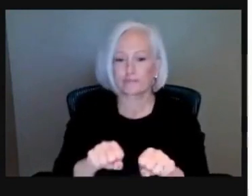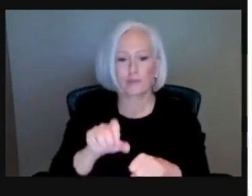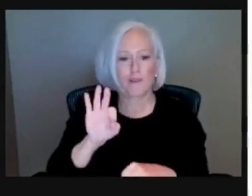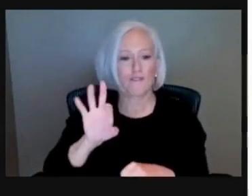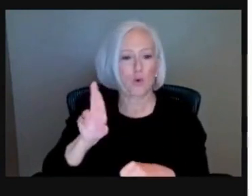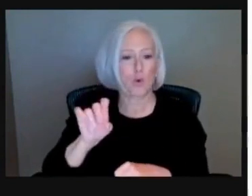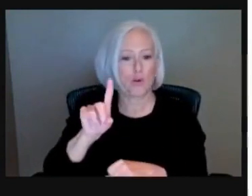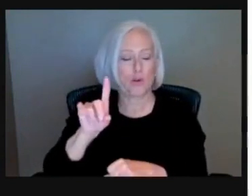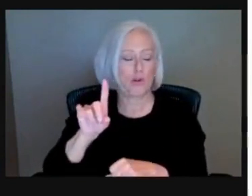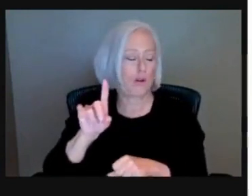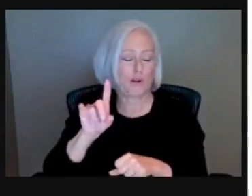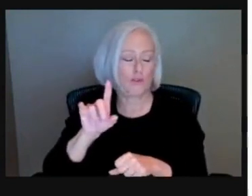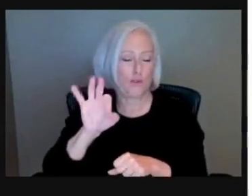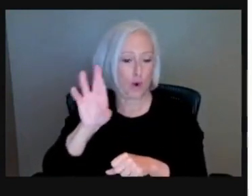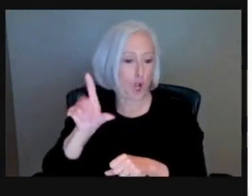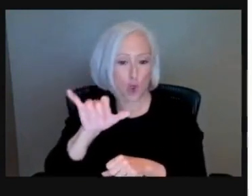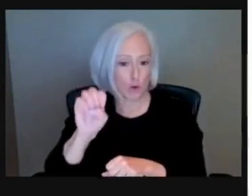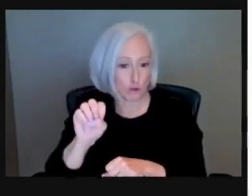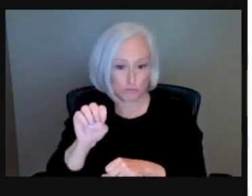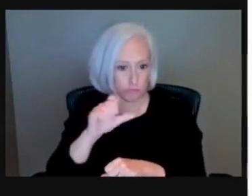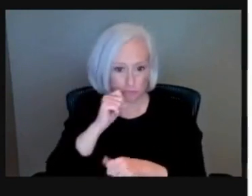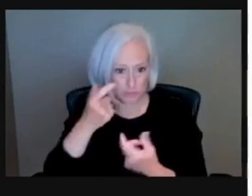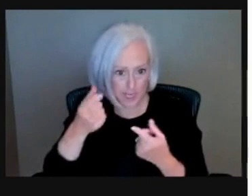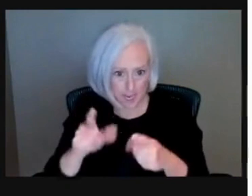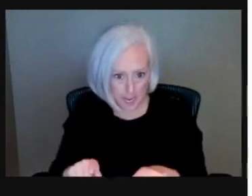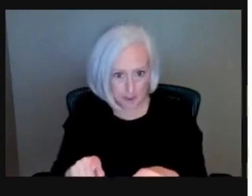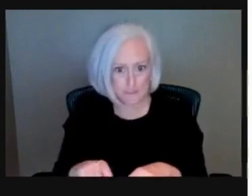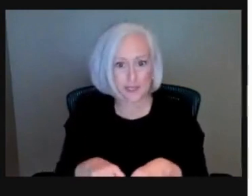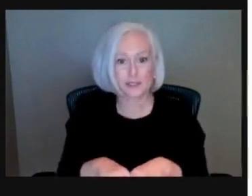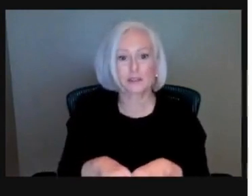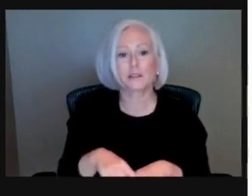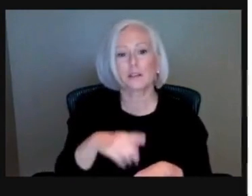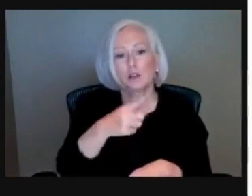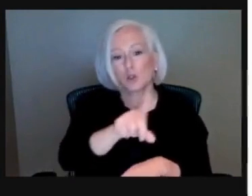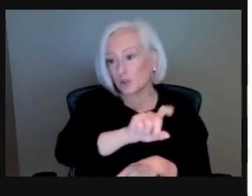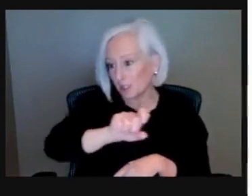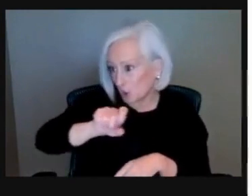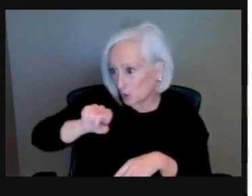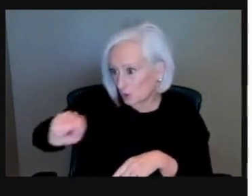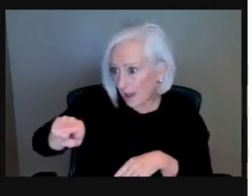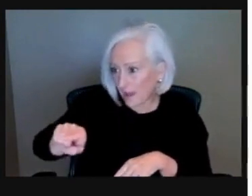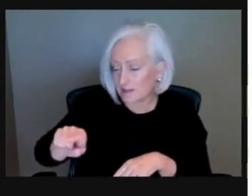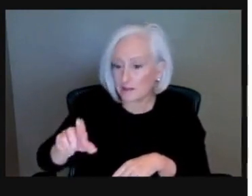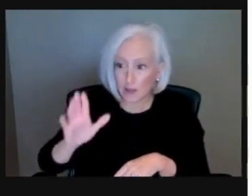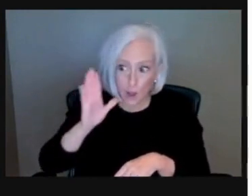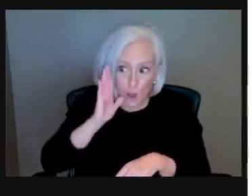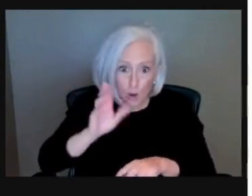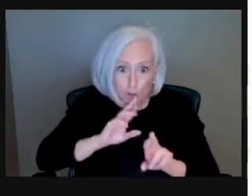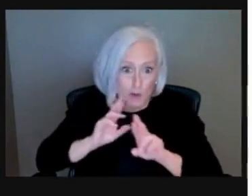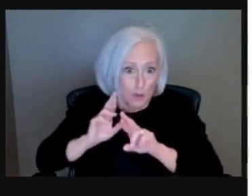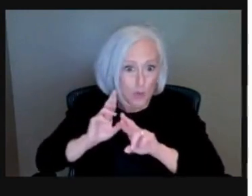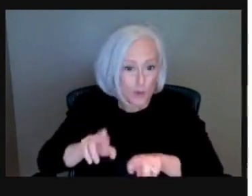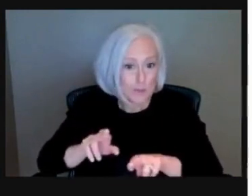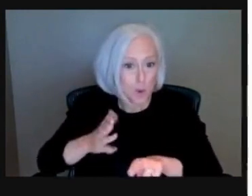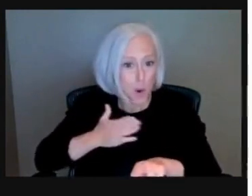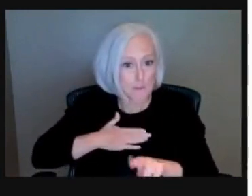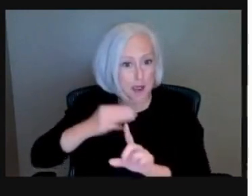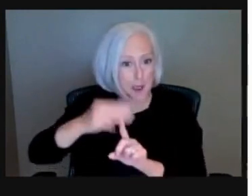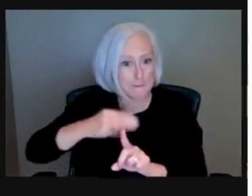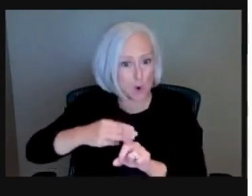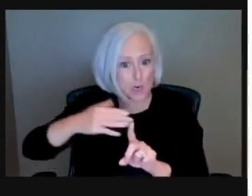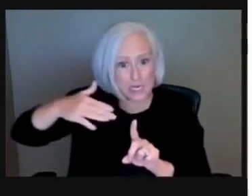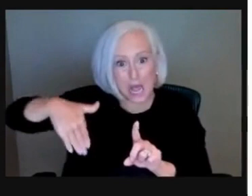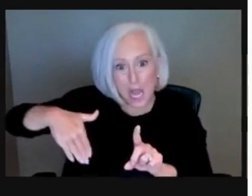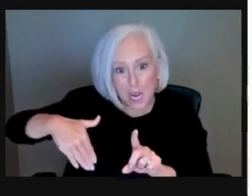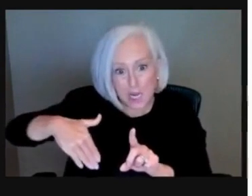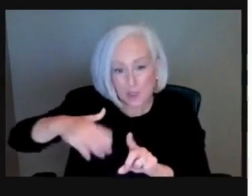want to make sure and ask that question though, to your servicer, are you going to report my mortgage late or not? But this forbearance plan will at least